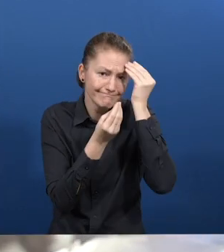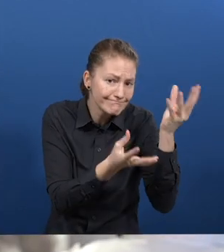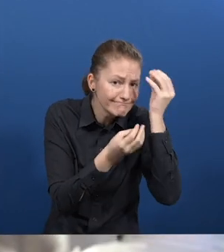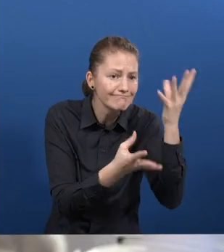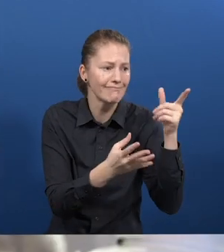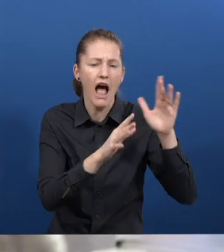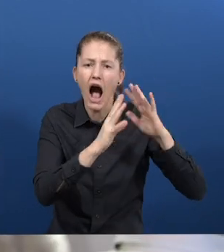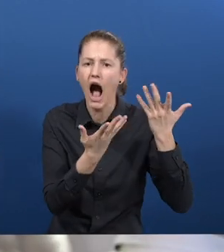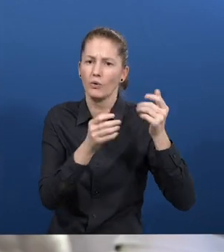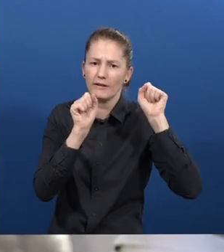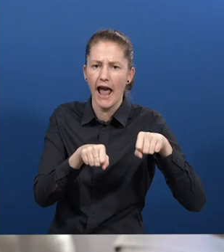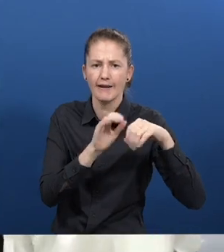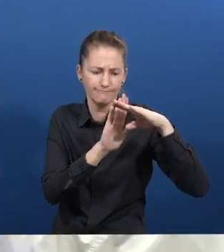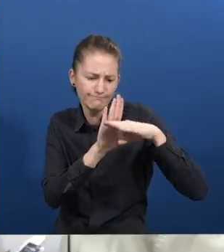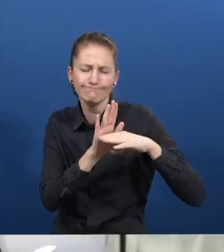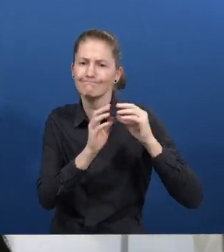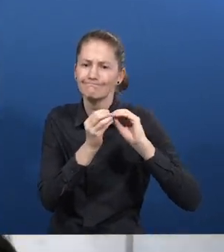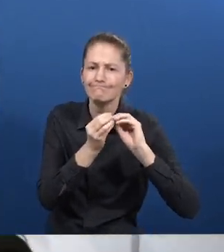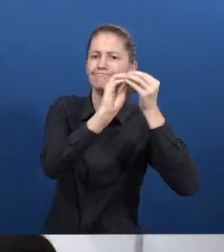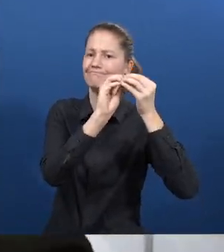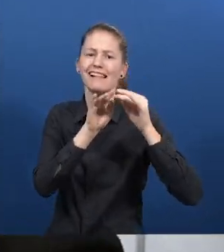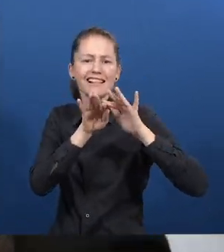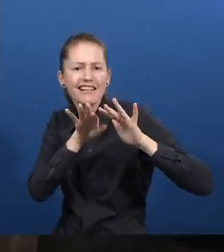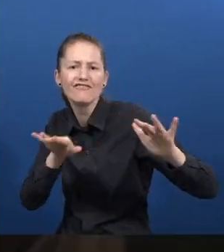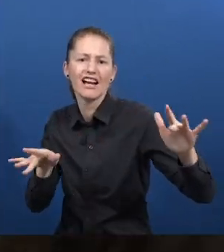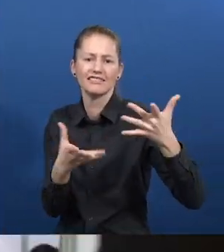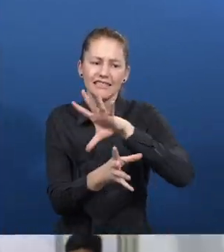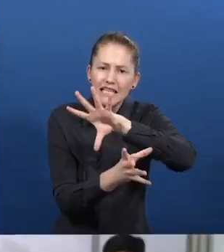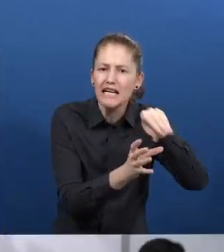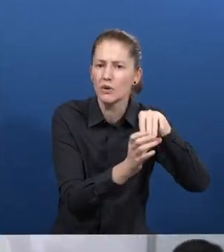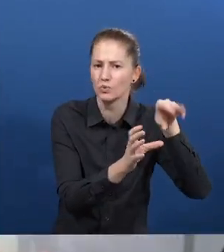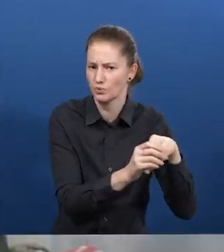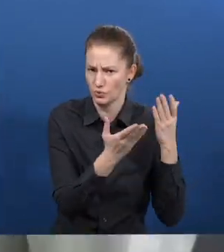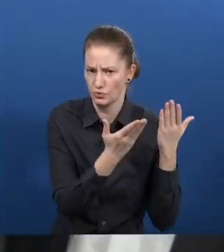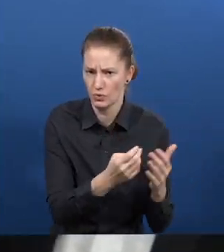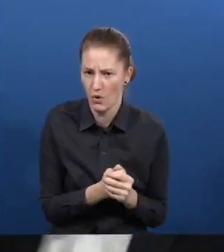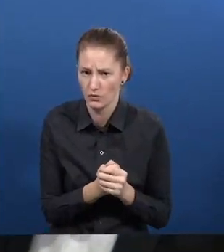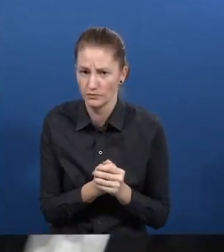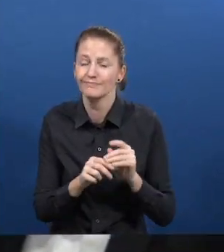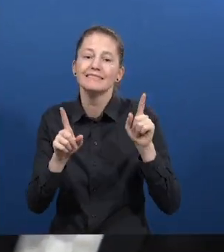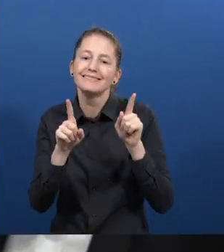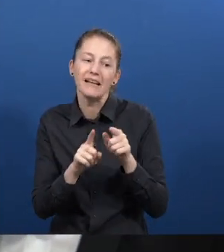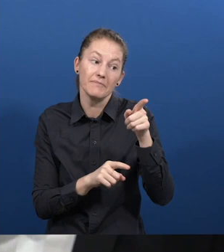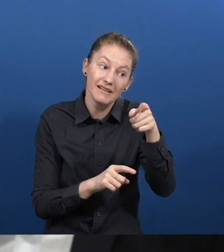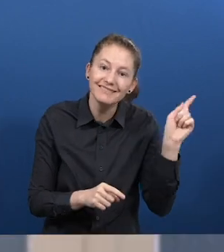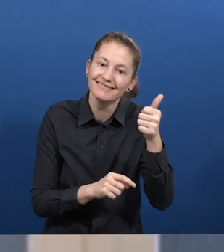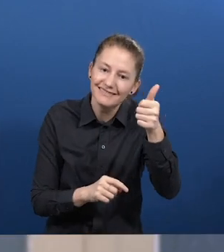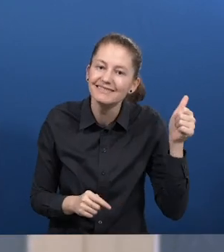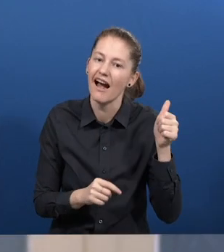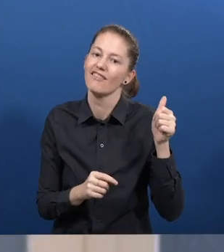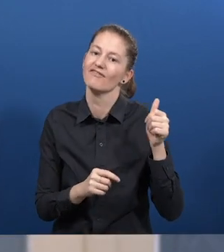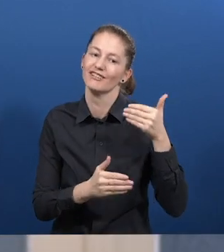diversity and inclusion policies, so that gradually the companies themselves are the ones that favor labor inclusion within their organizations.